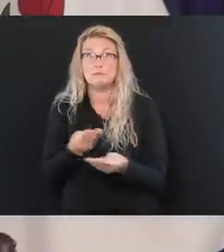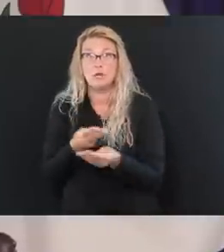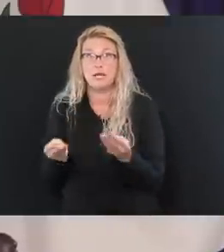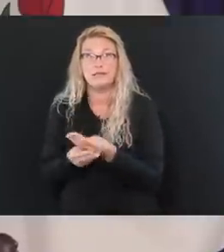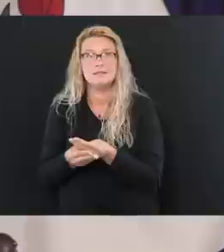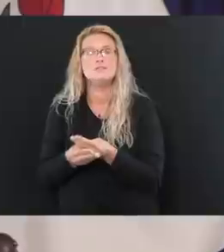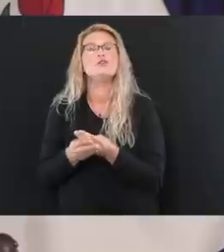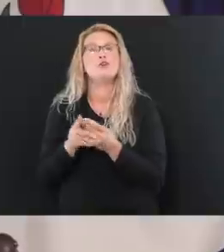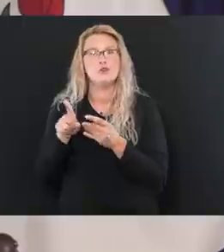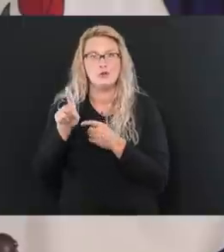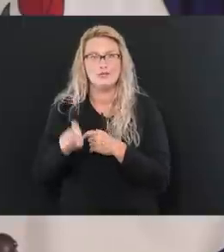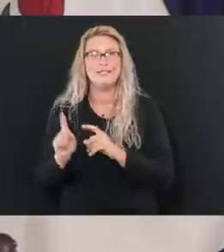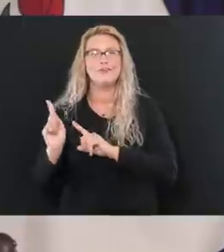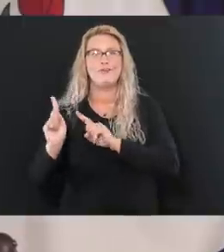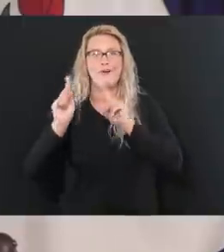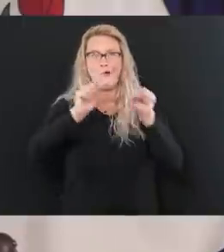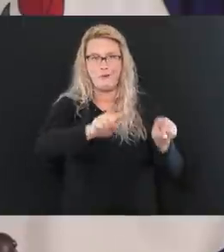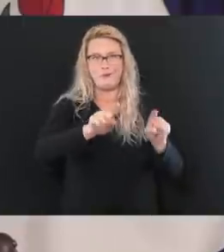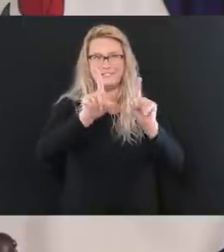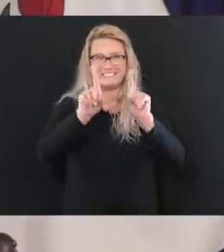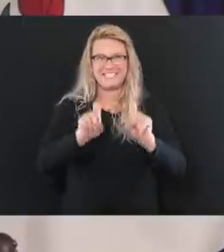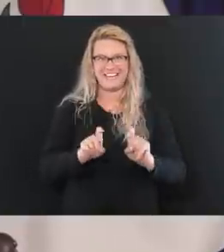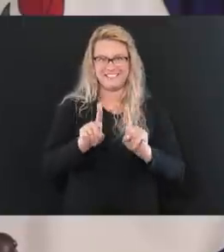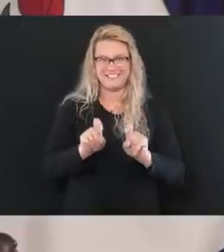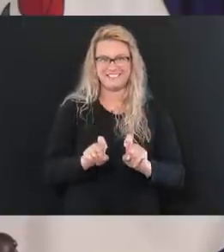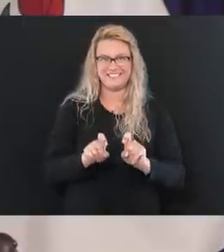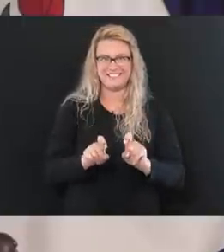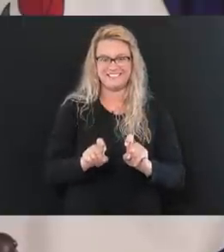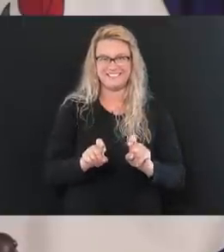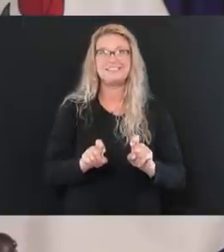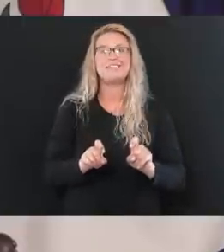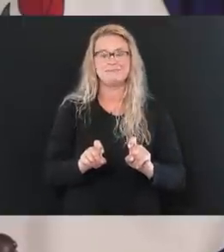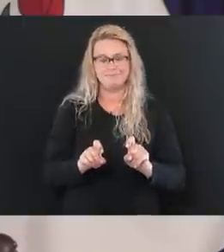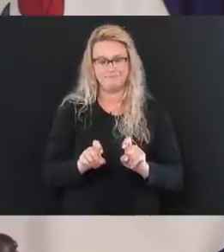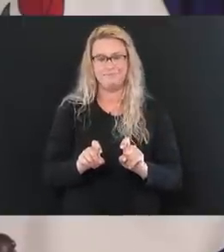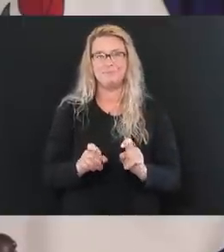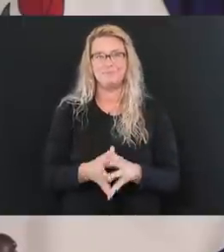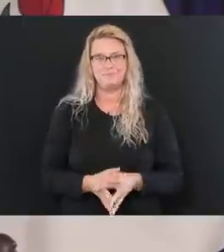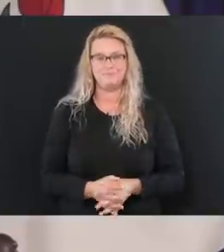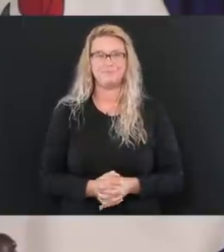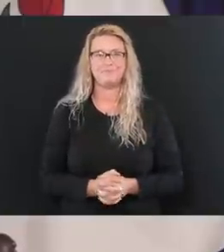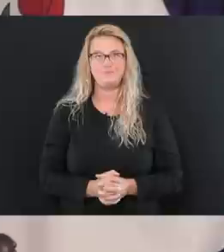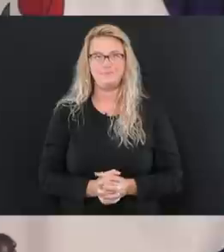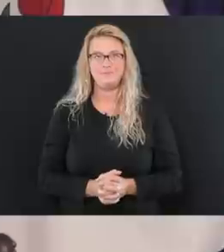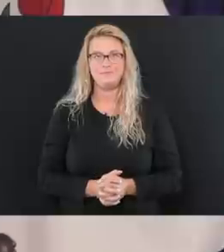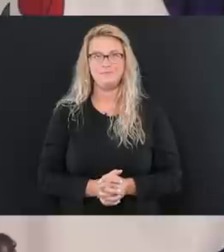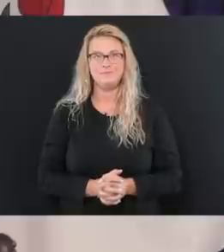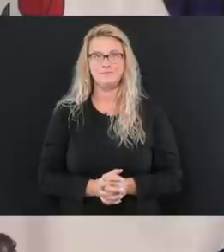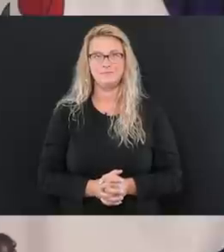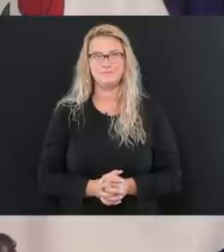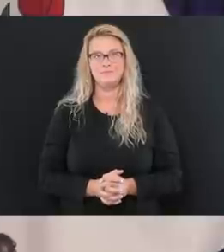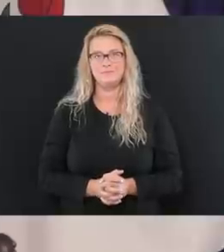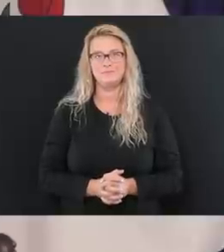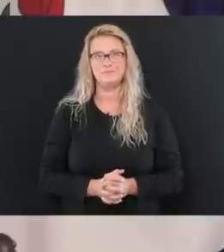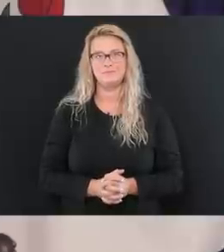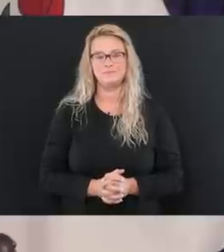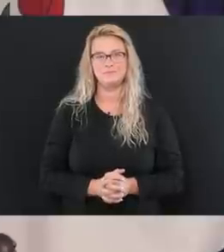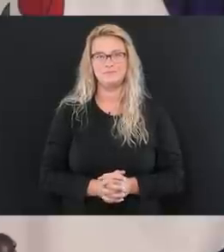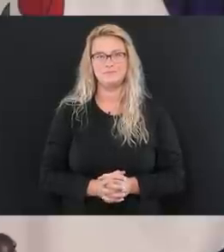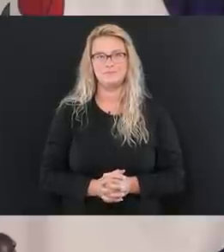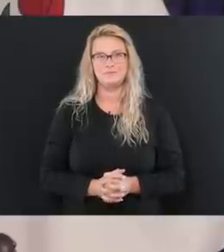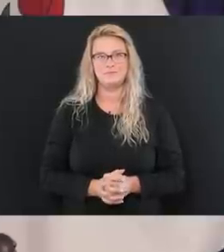going to figure that out is just like I said. The only way in the world we can possibly figure that out is by testing more and more and more.